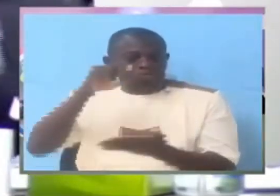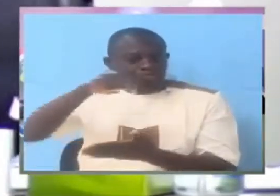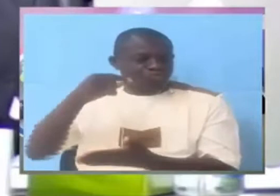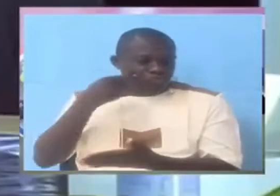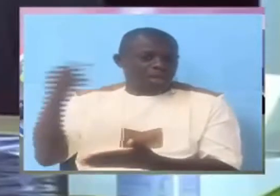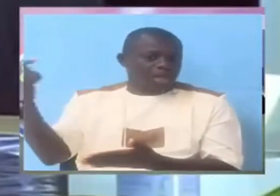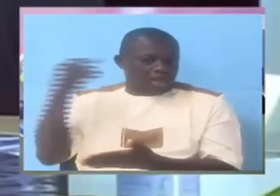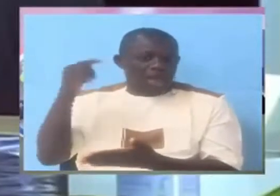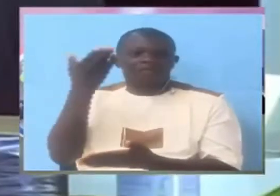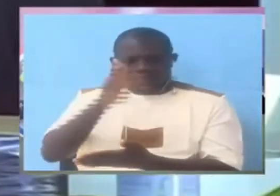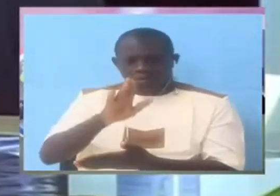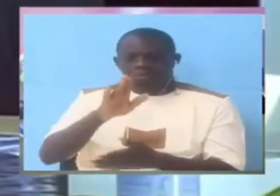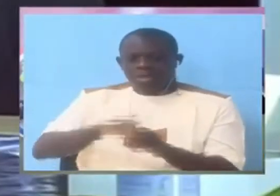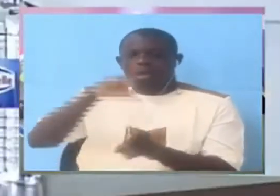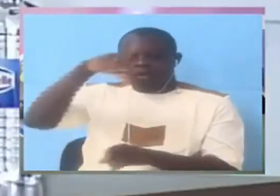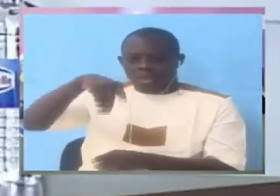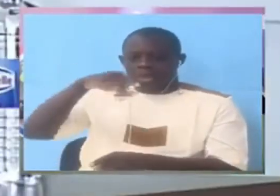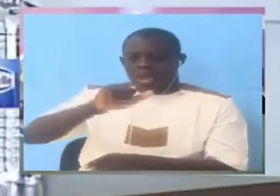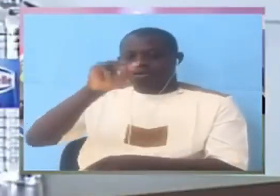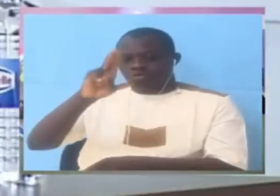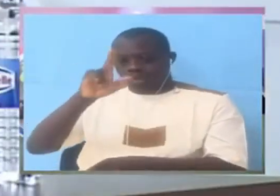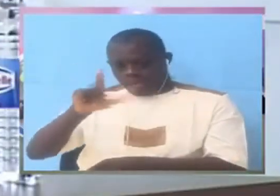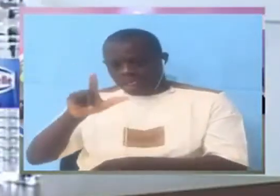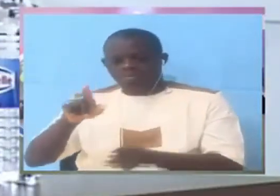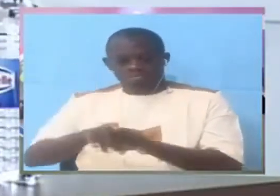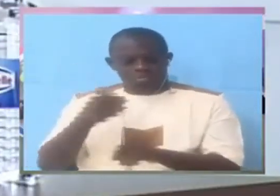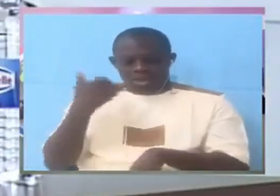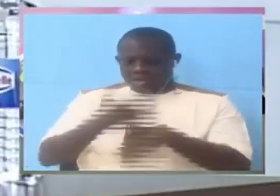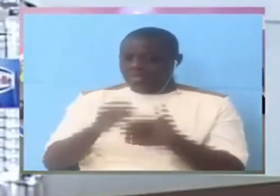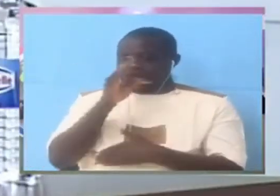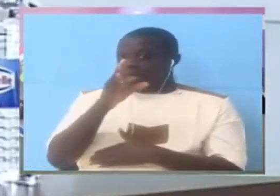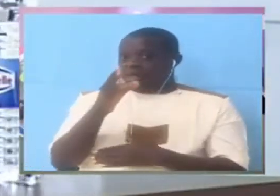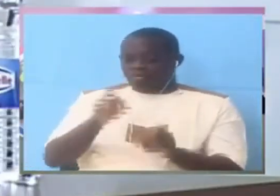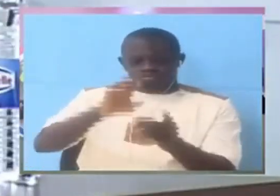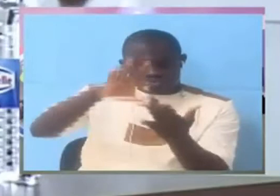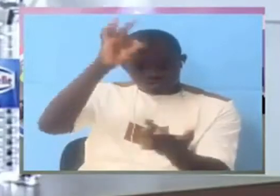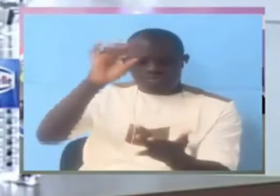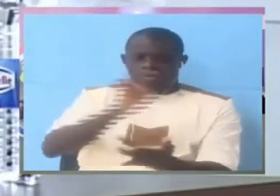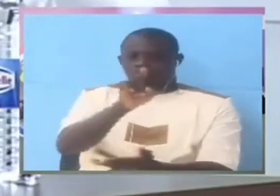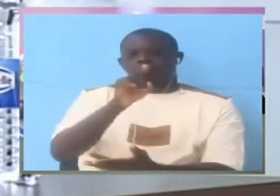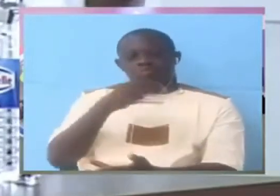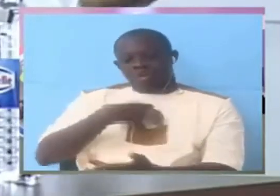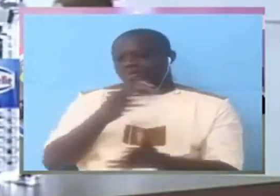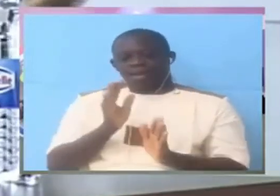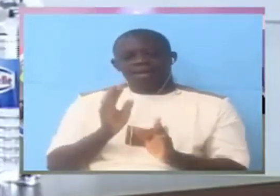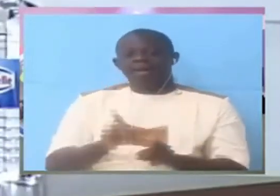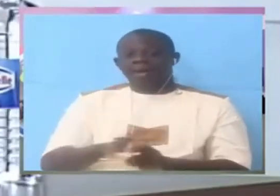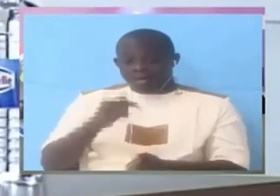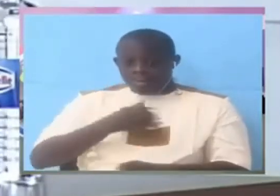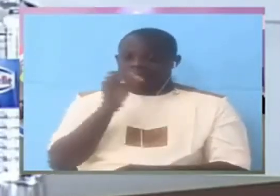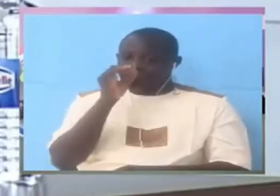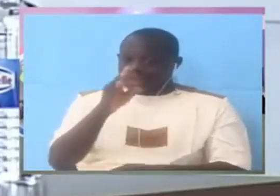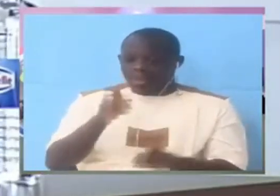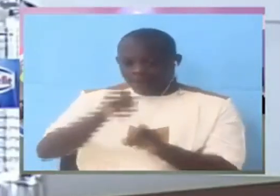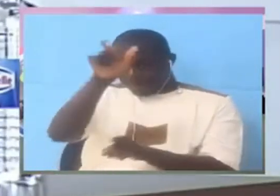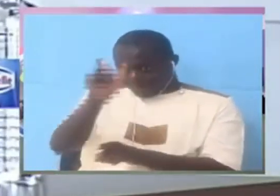to continue. said this person you are telling me said he was there he was aware so